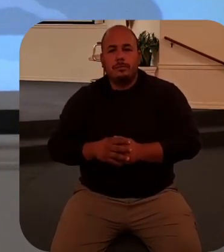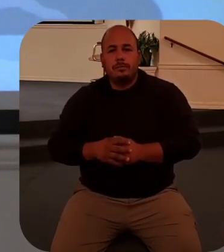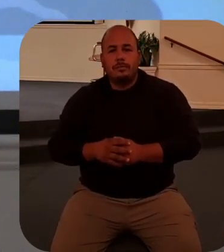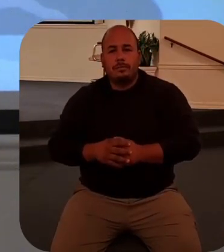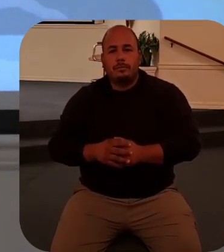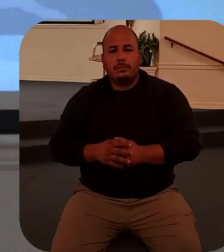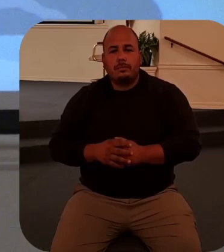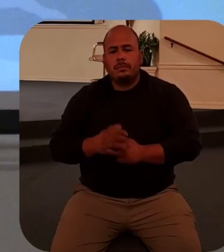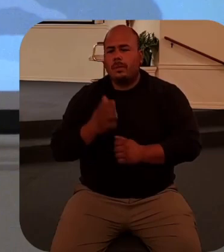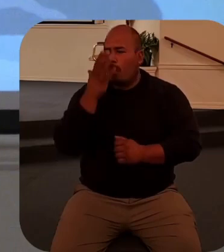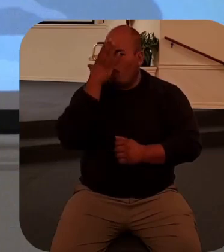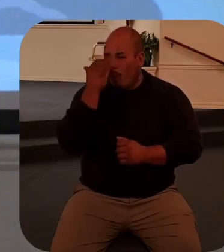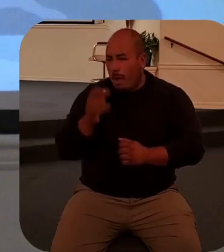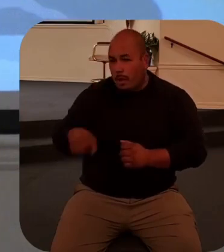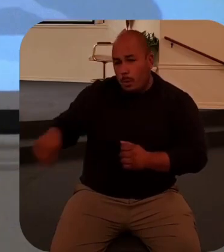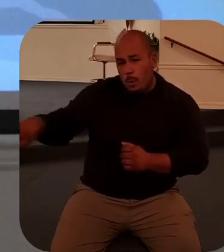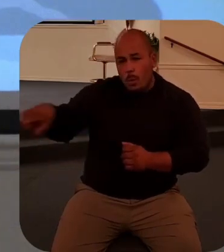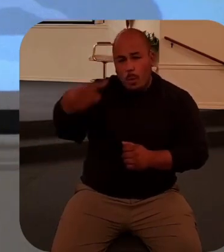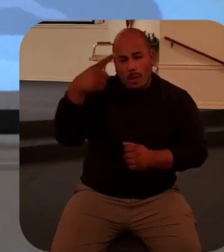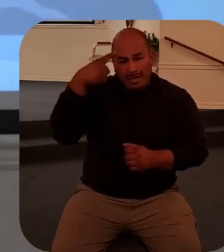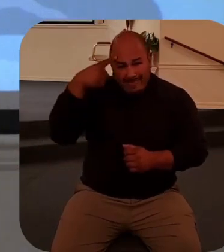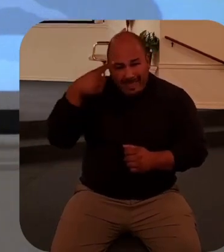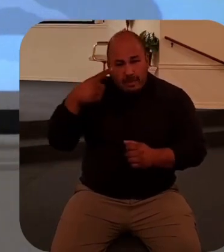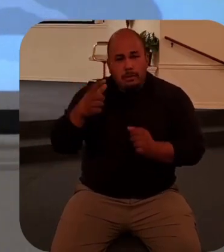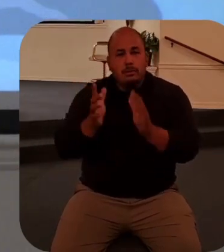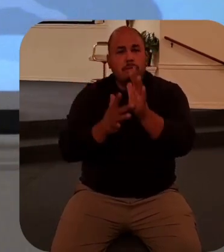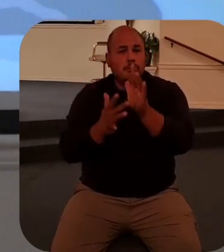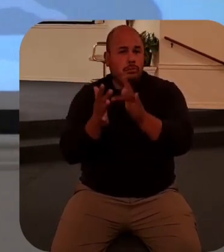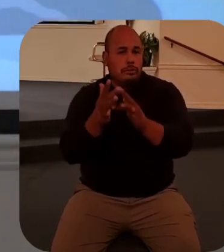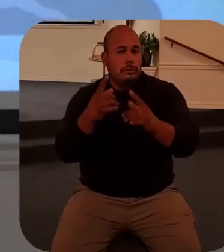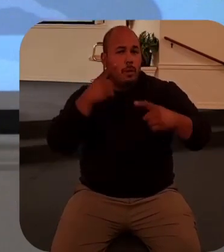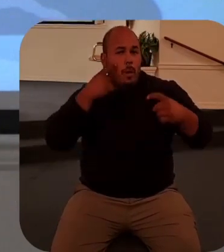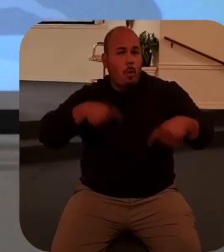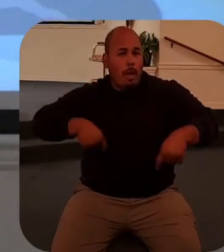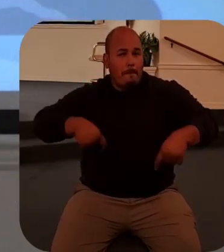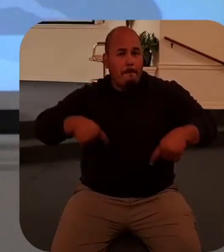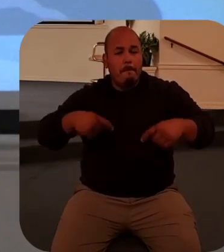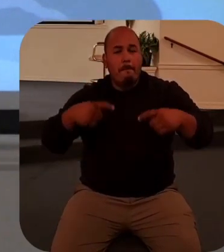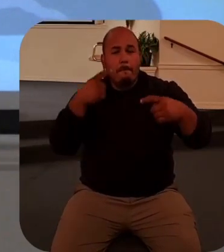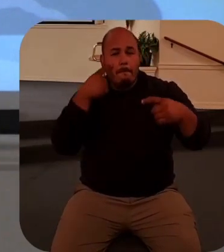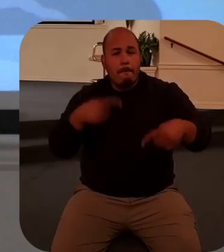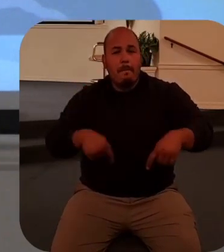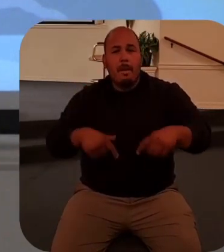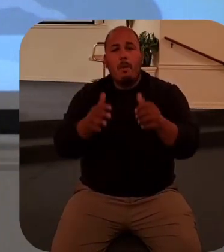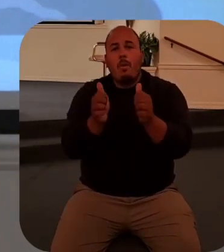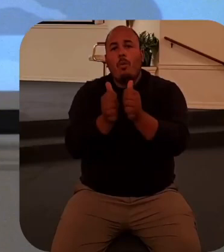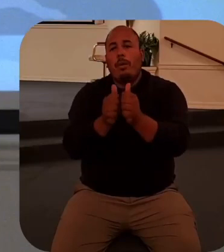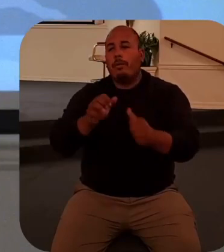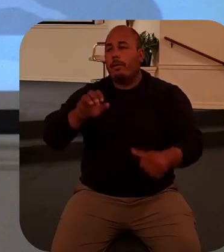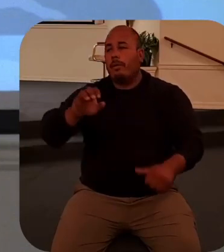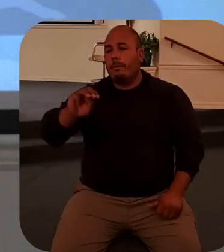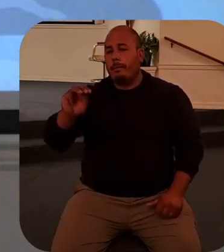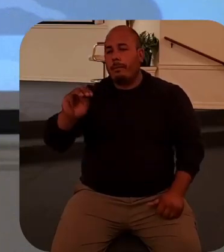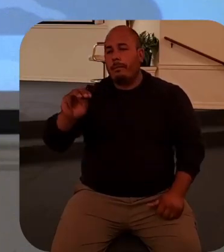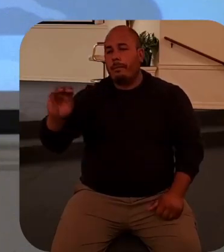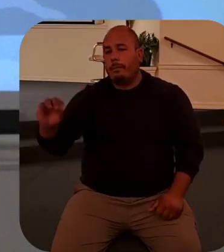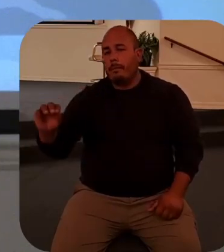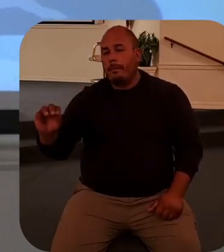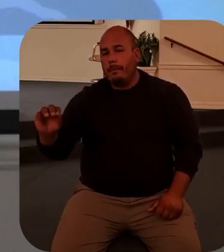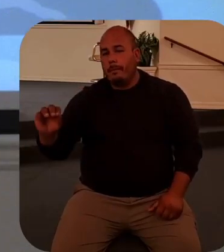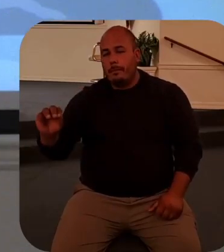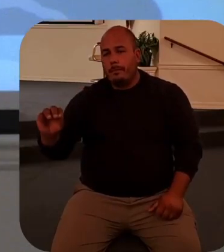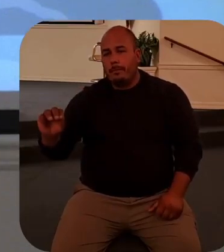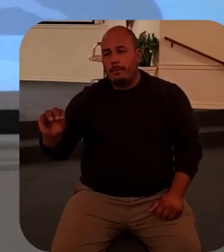why do you think he wept with Mary as they went together to Lazarus his tomb